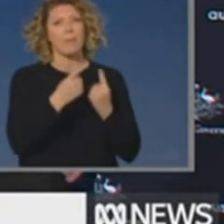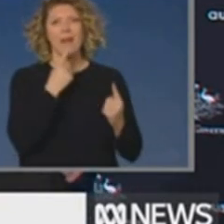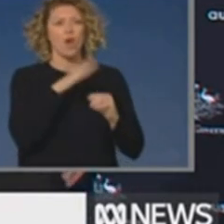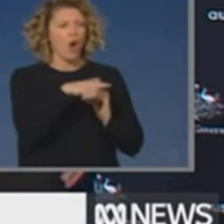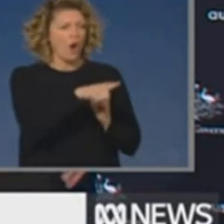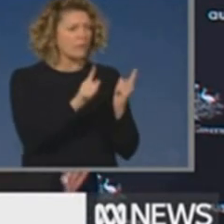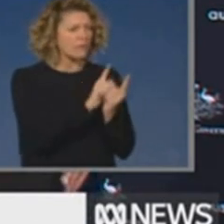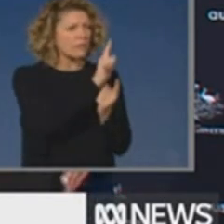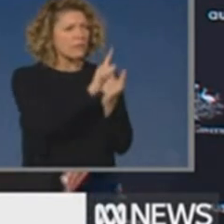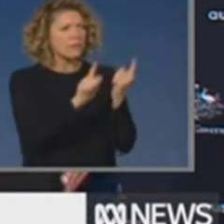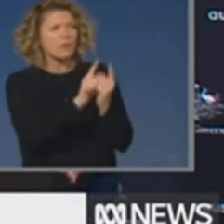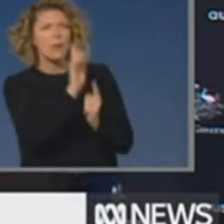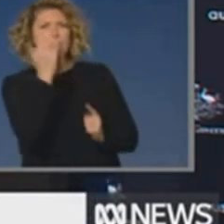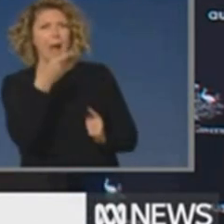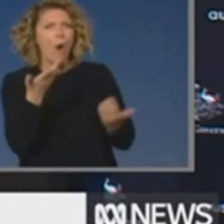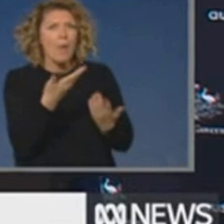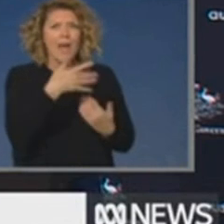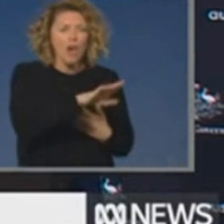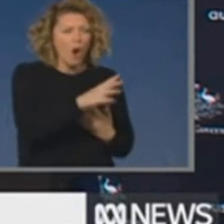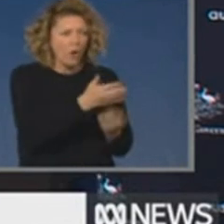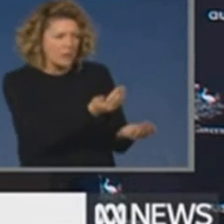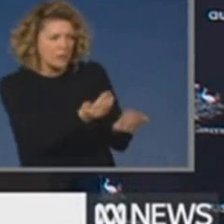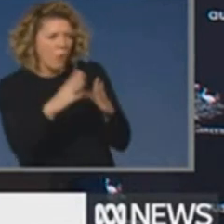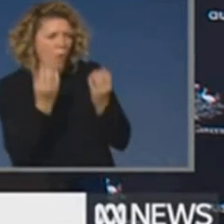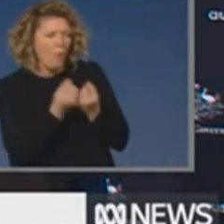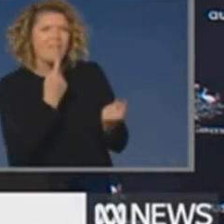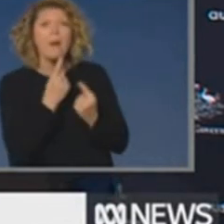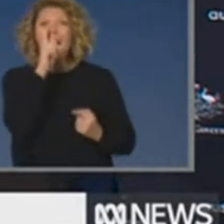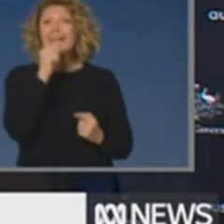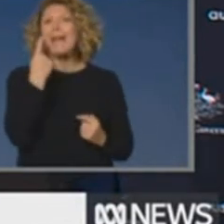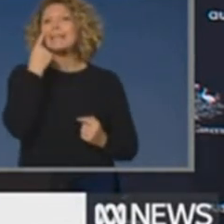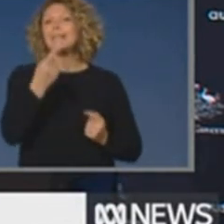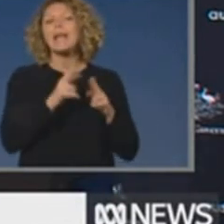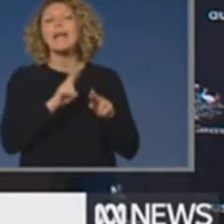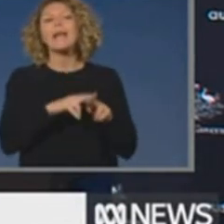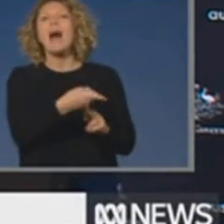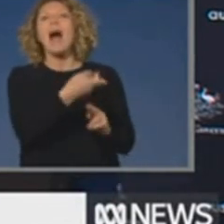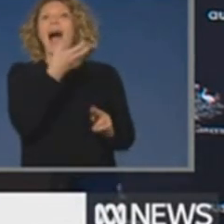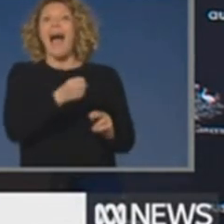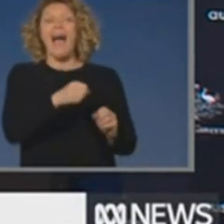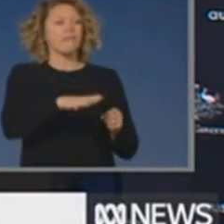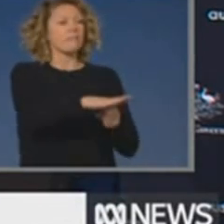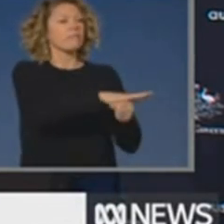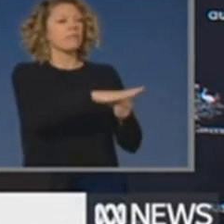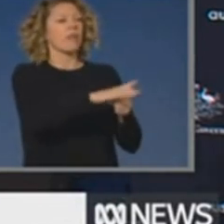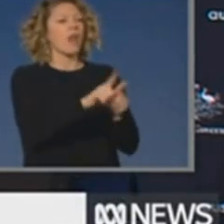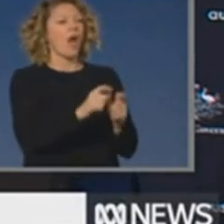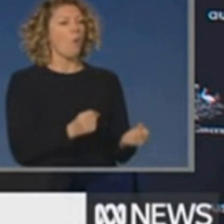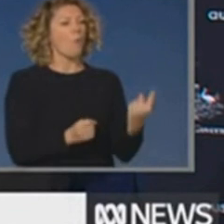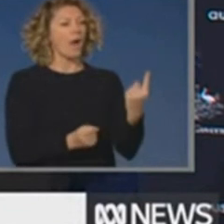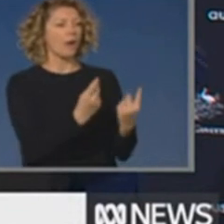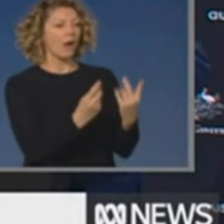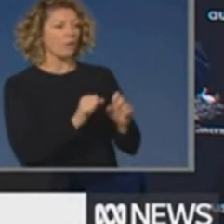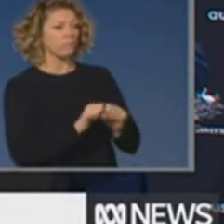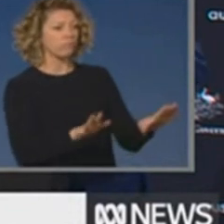information on what's happening. And so we can get a feeling of whether there is a cluster that's breaking out and that we need